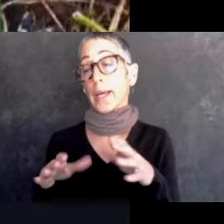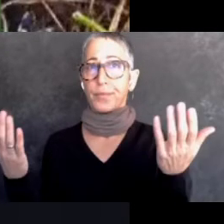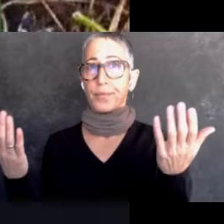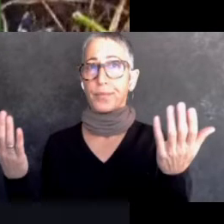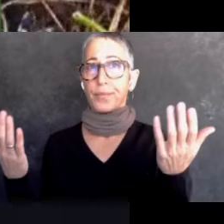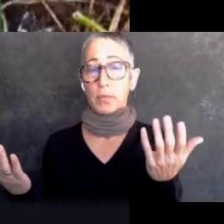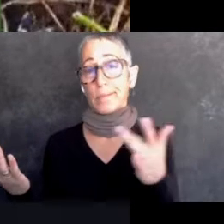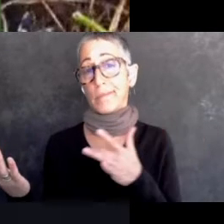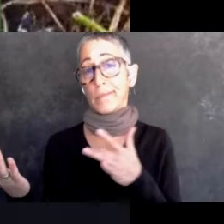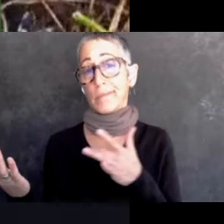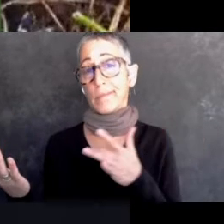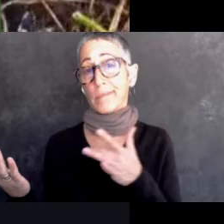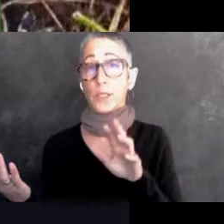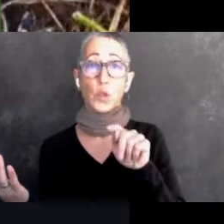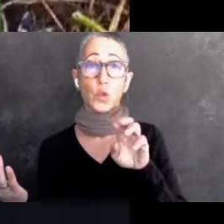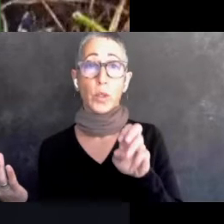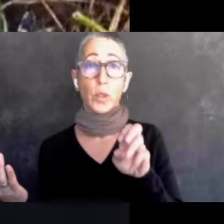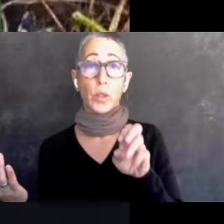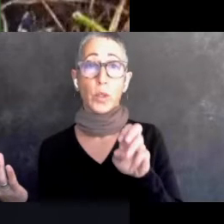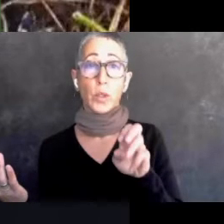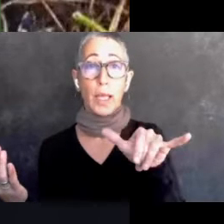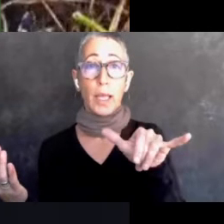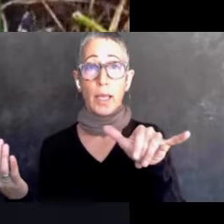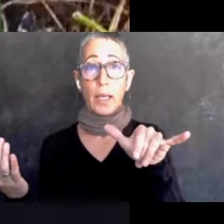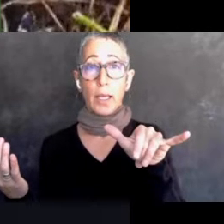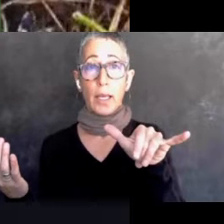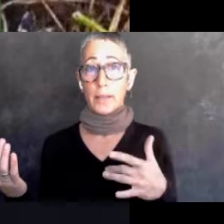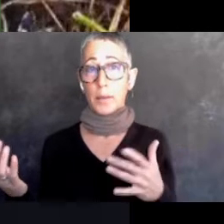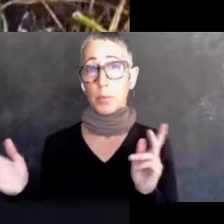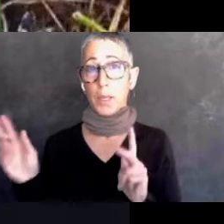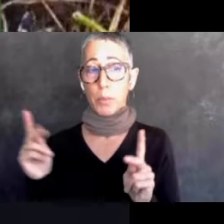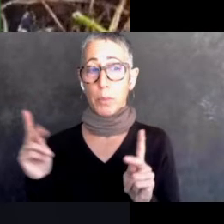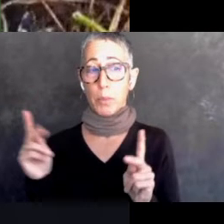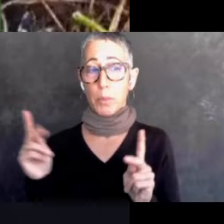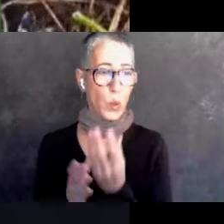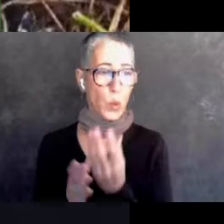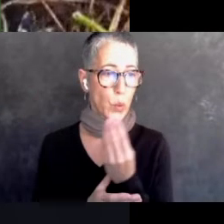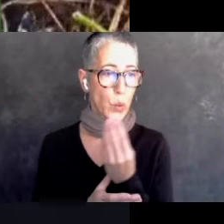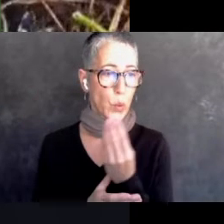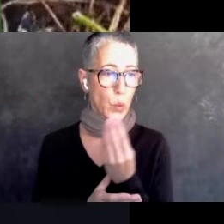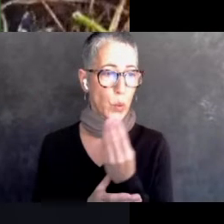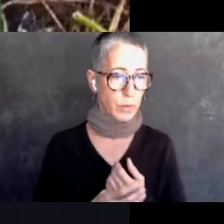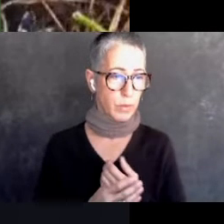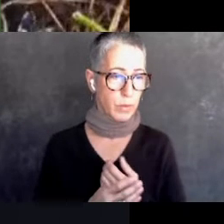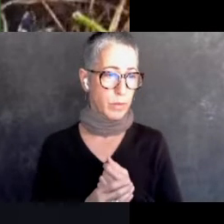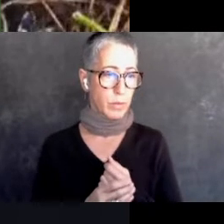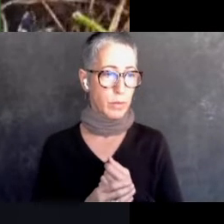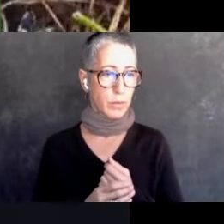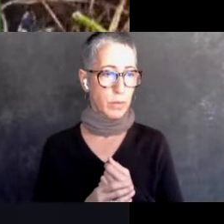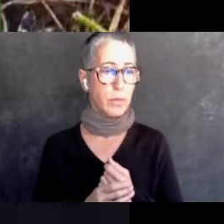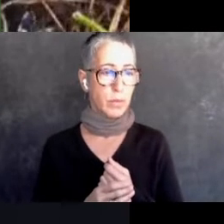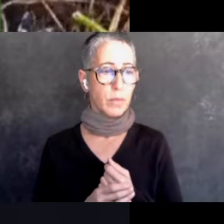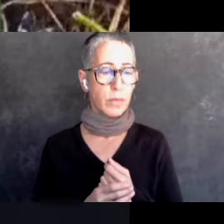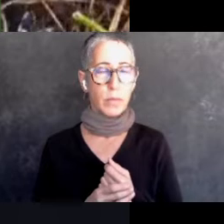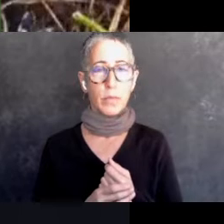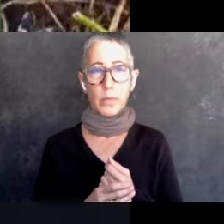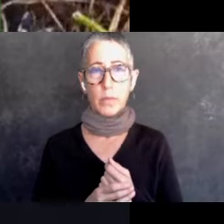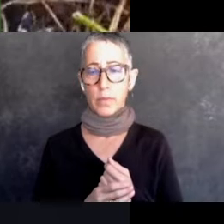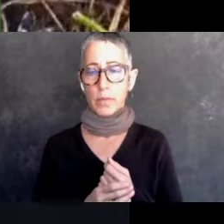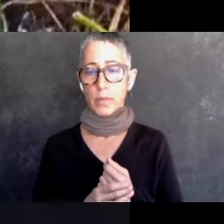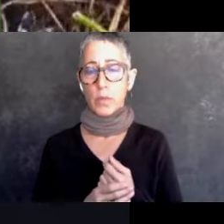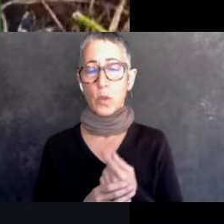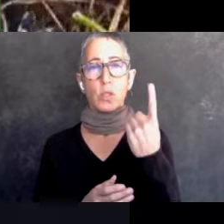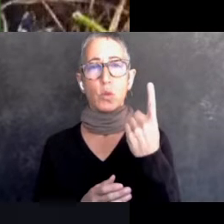plants, it makes you grown a little bit inside. Uh, one of the greatest, um, examples actually came yesterday.